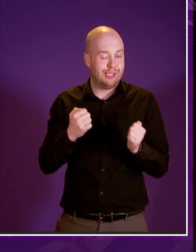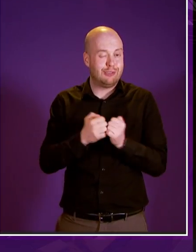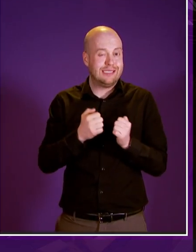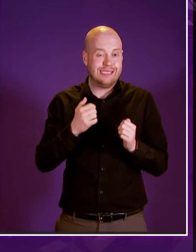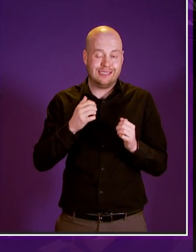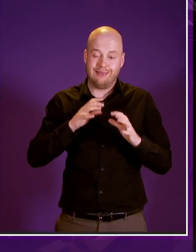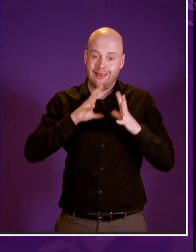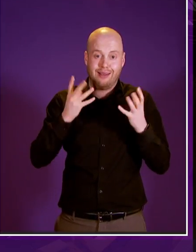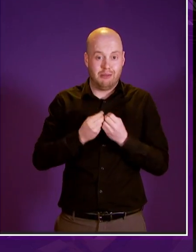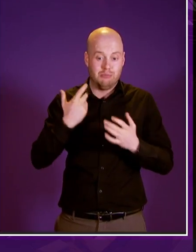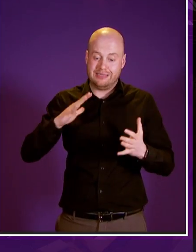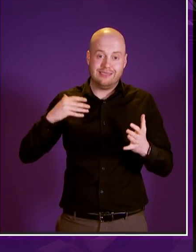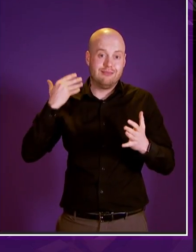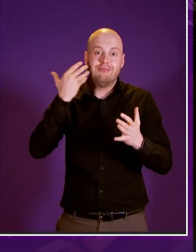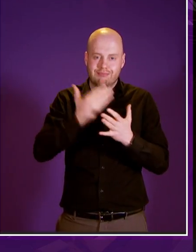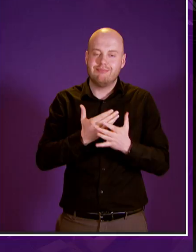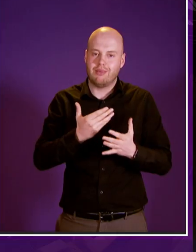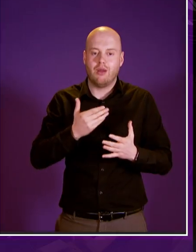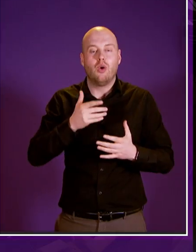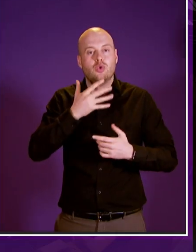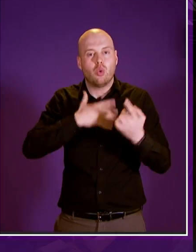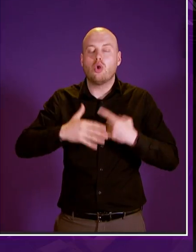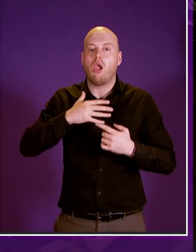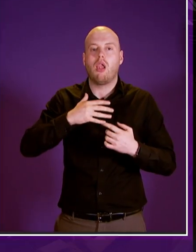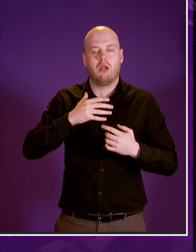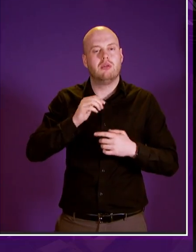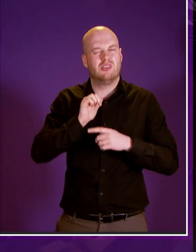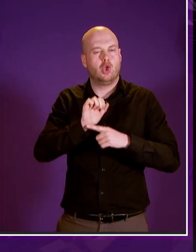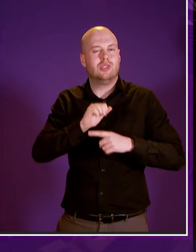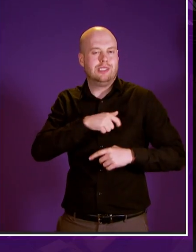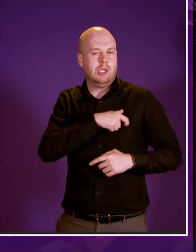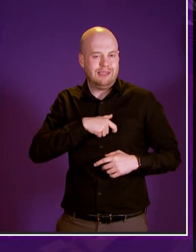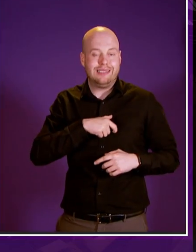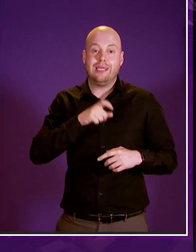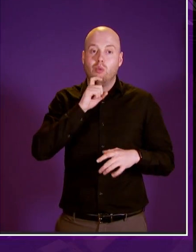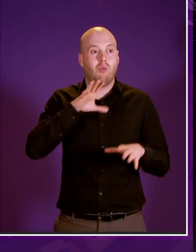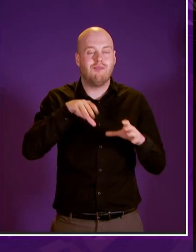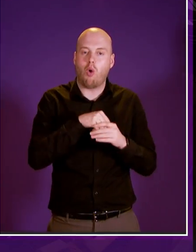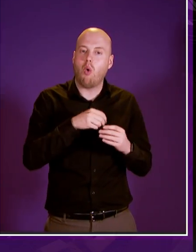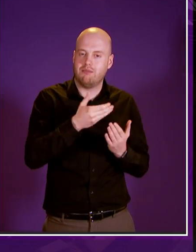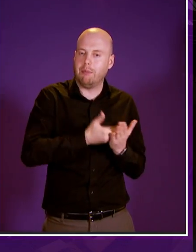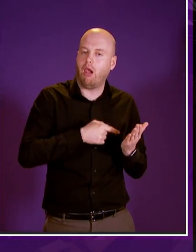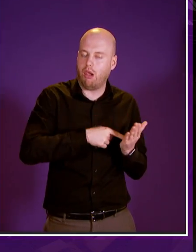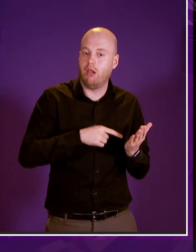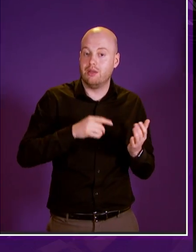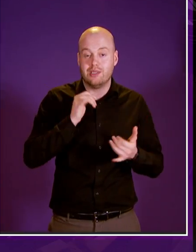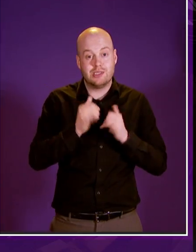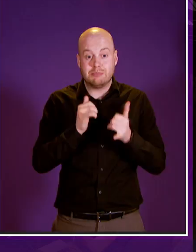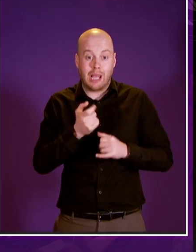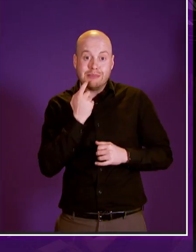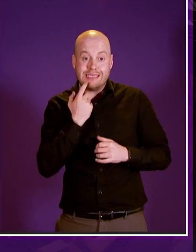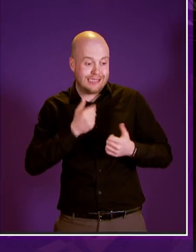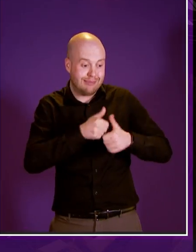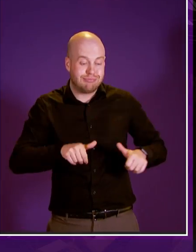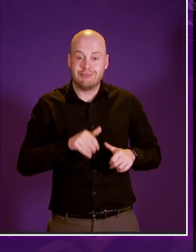us on the social securities committee and those involved in the bill and we've had obstacles on the way sometimes molehills sometimes mountains